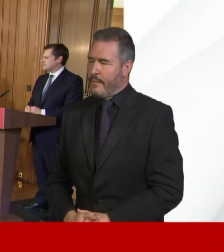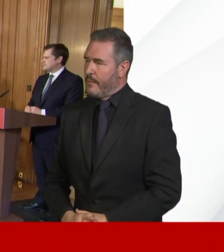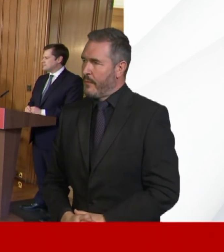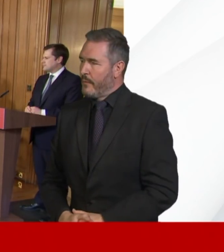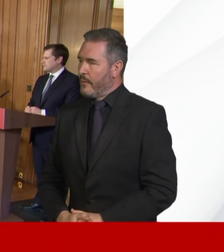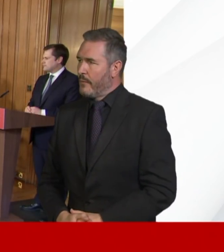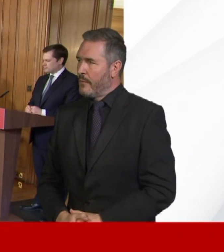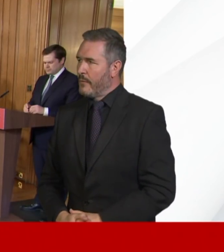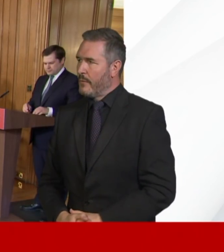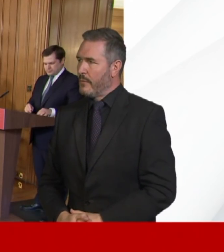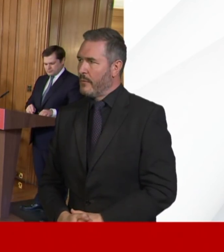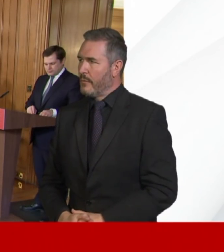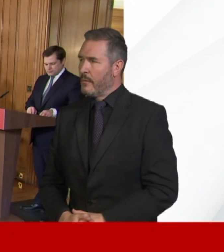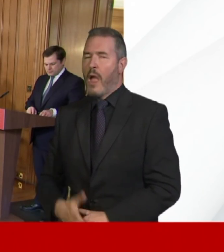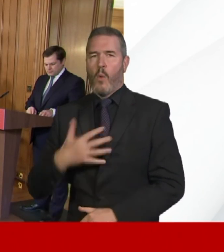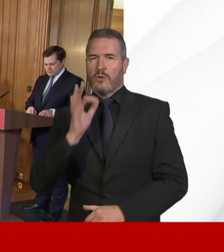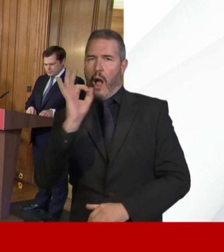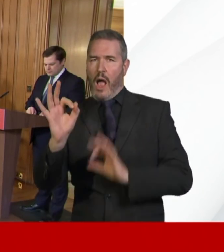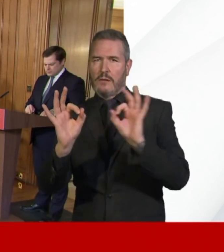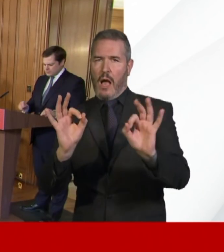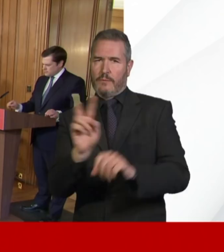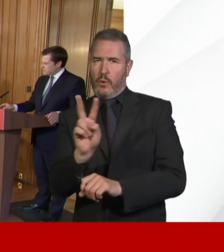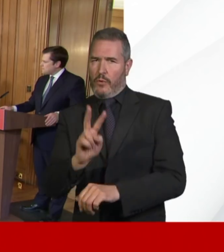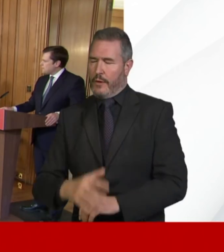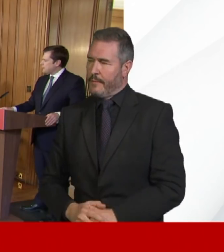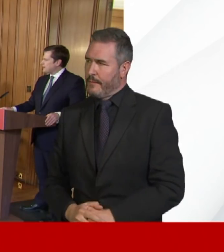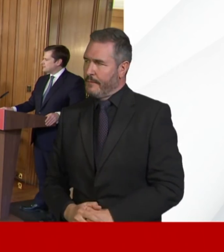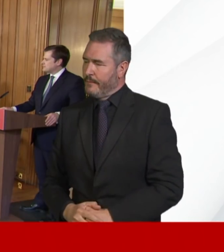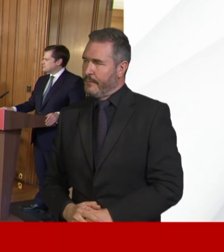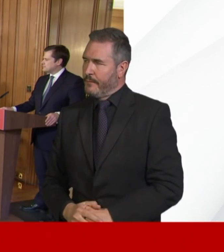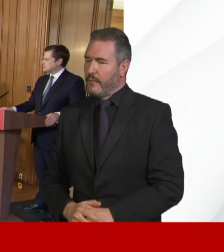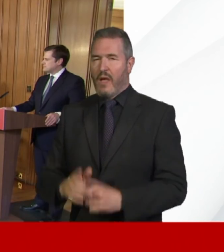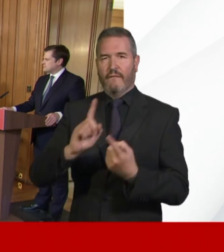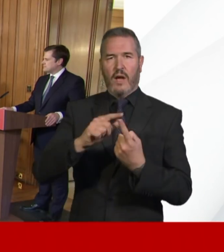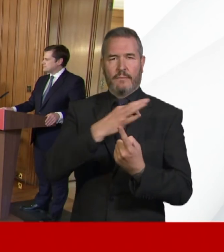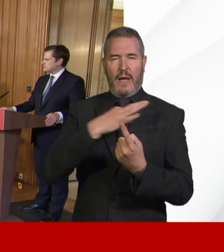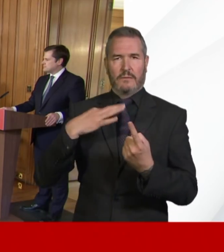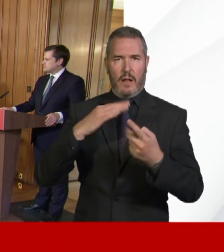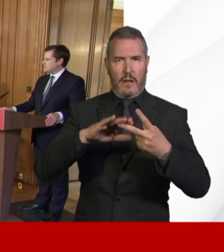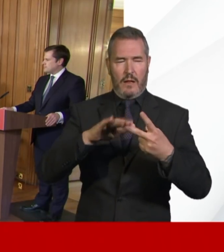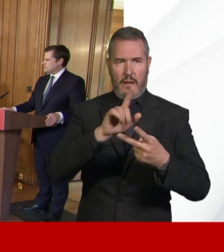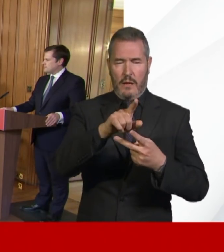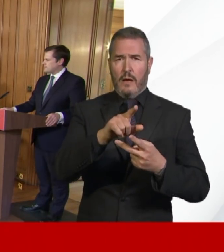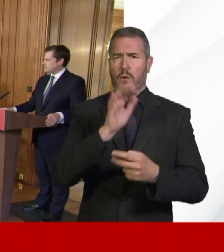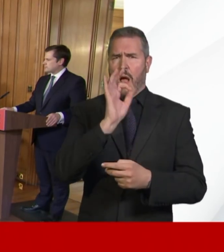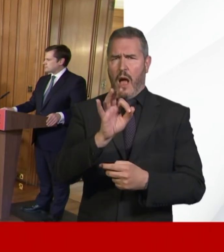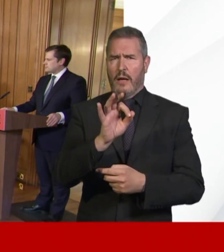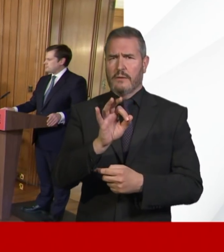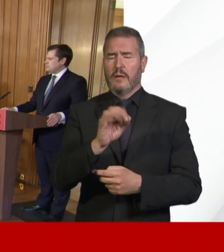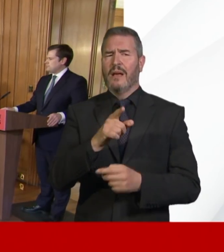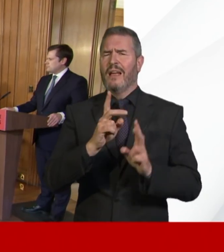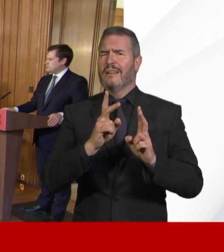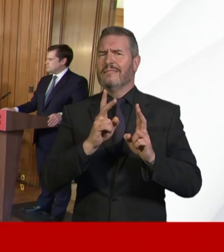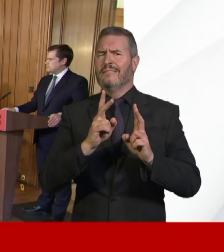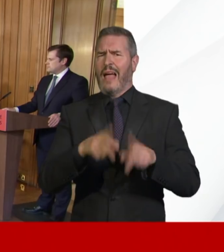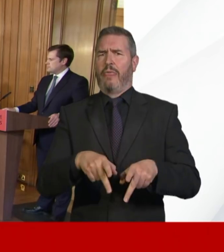Thanks very much. A question for each of you, please. Deputy Chief Medical Officer, we've seen very alarmingly large increases in the number of